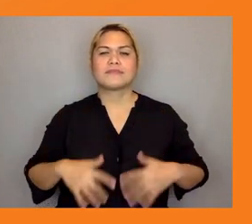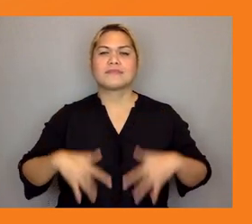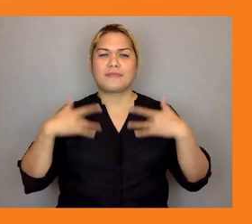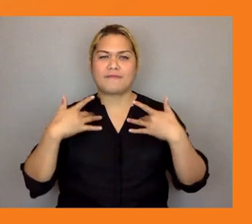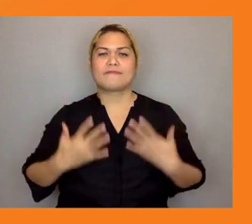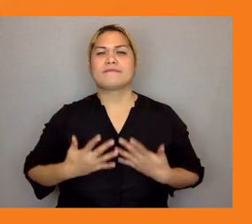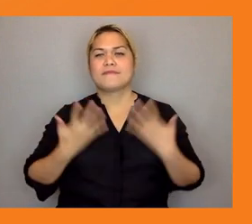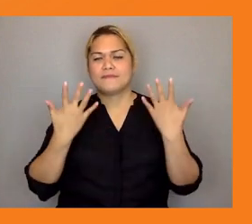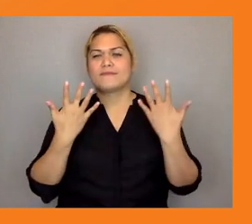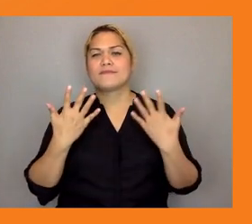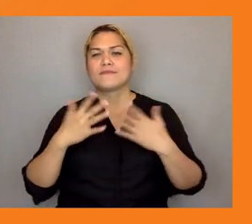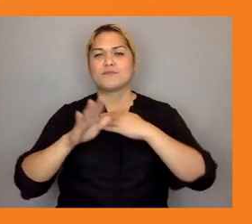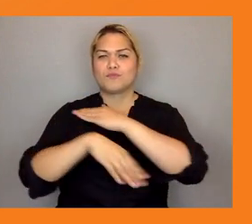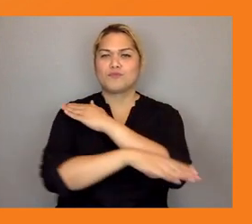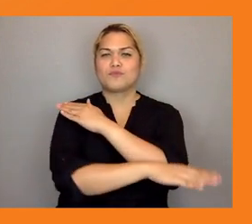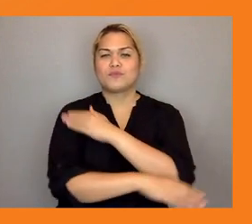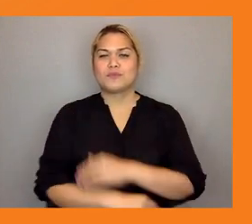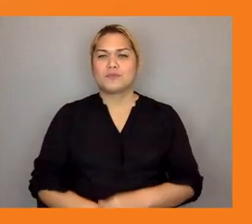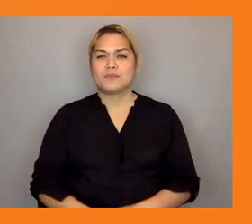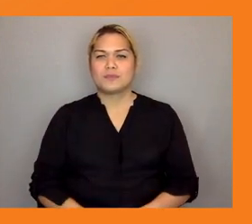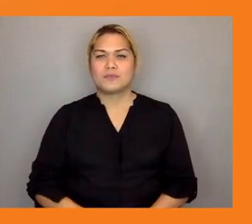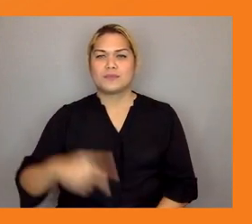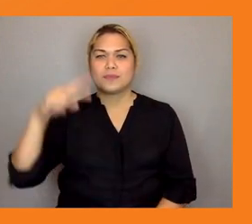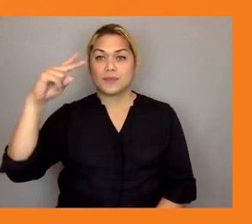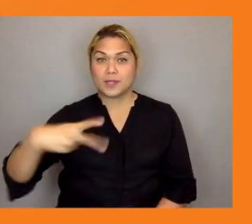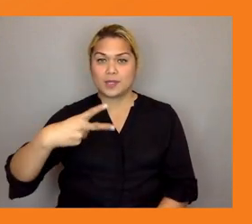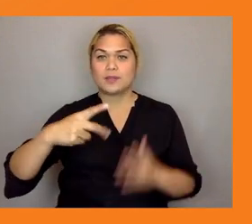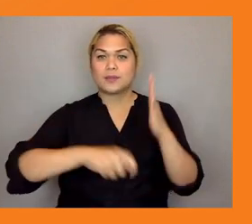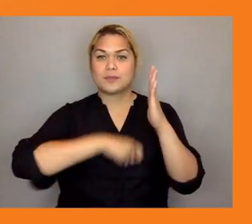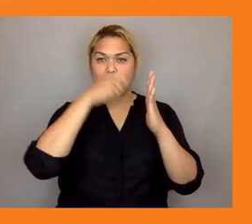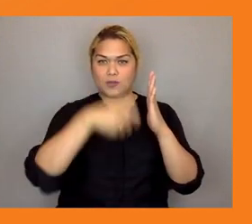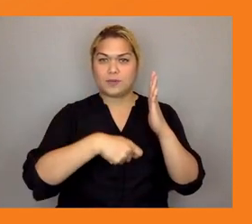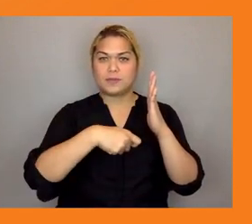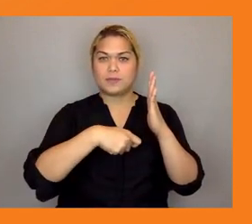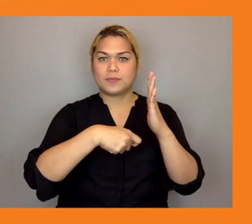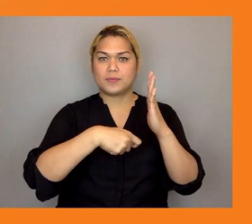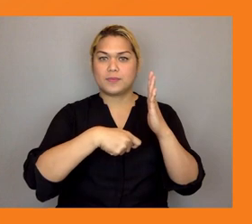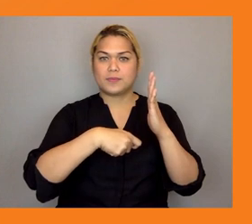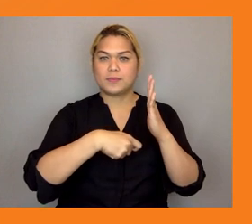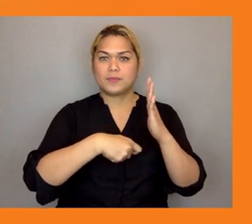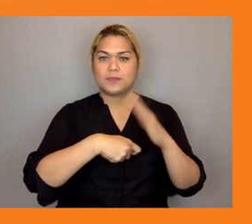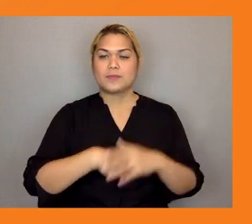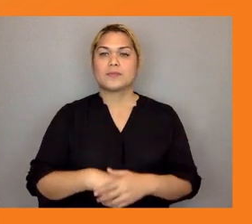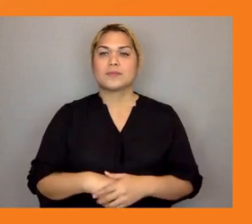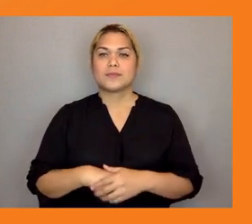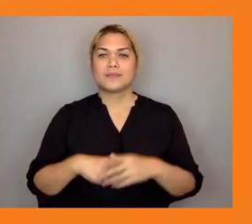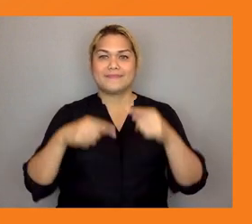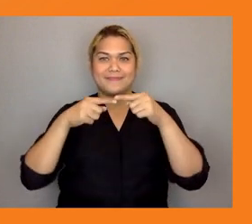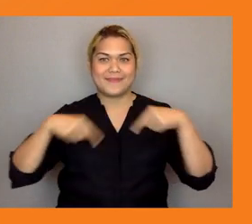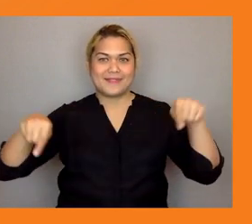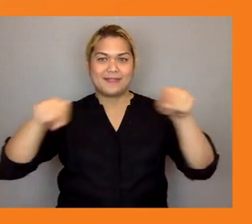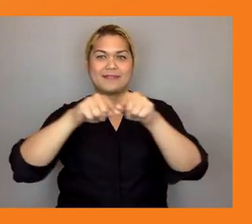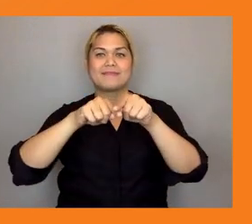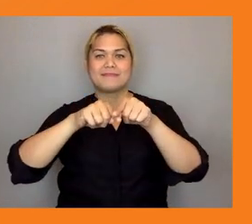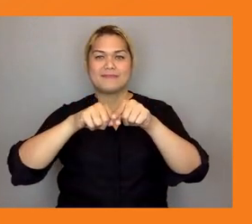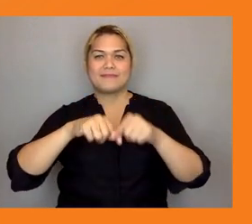that uh from the maldives for example in uh one um island chain in gacondi uh and also garden landu so they